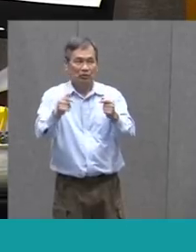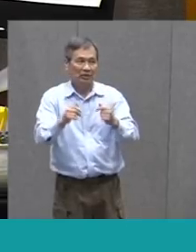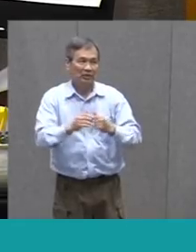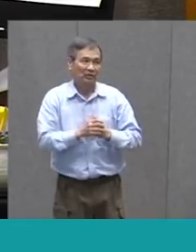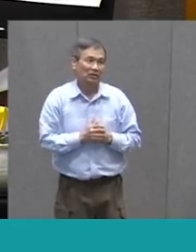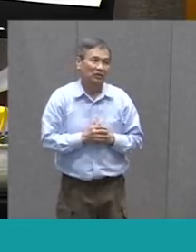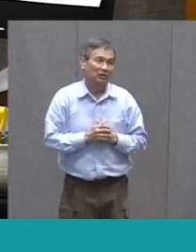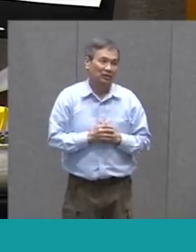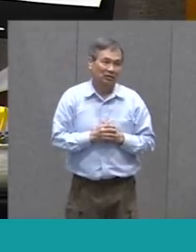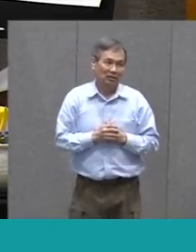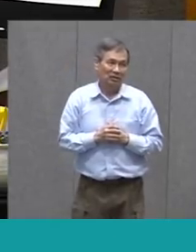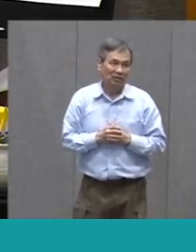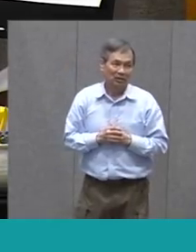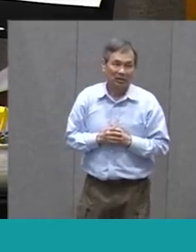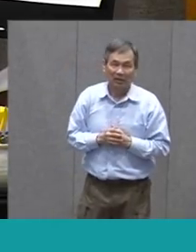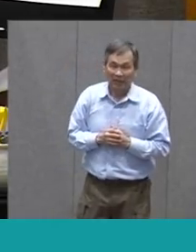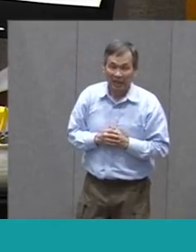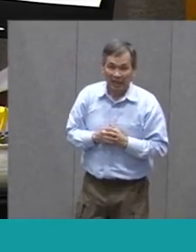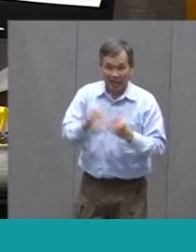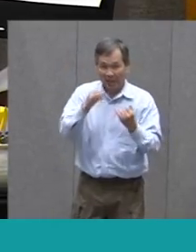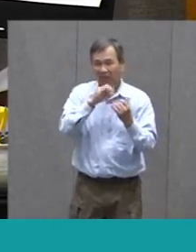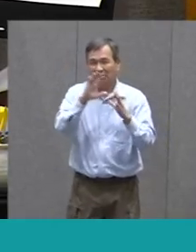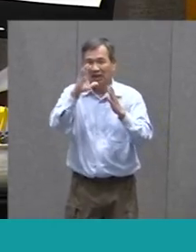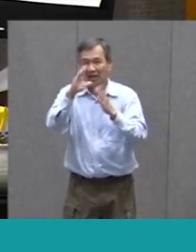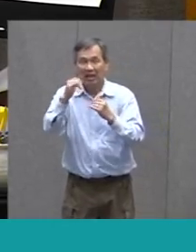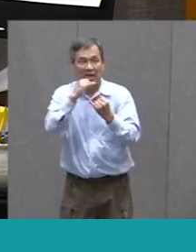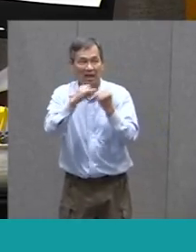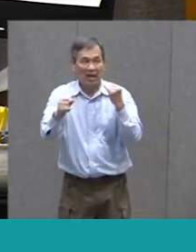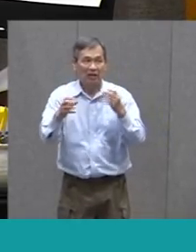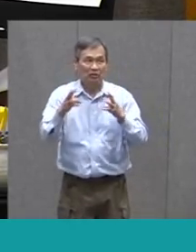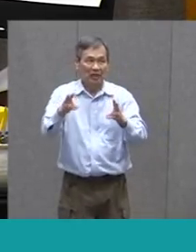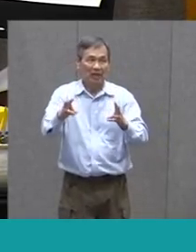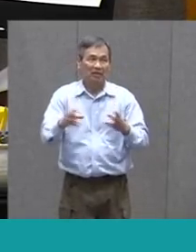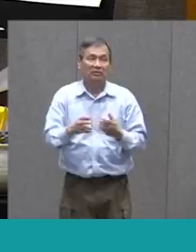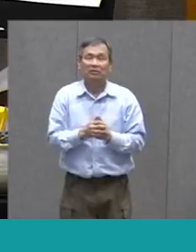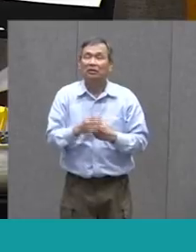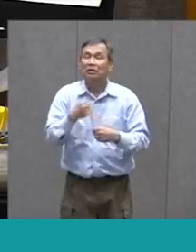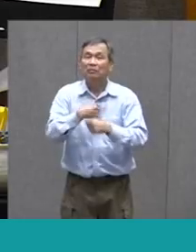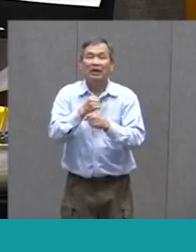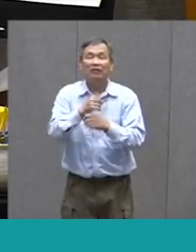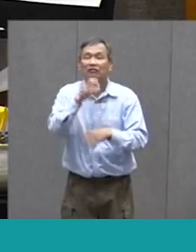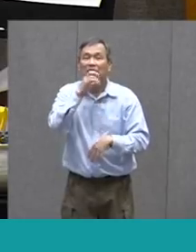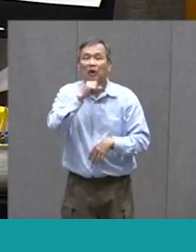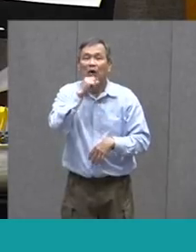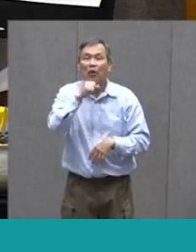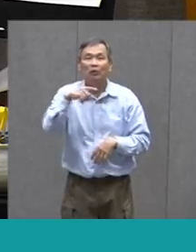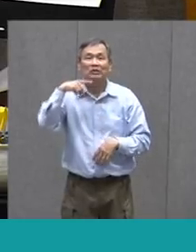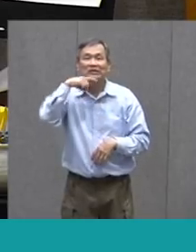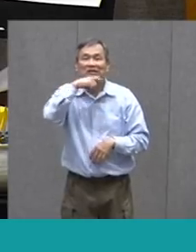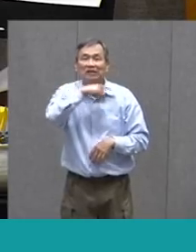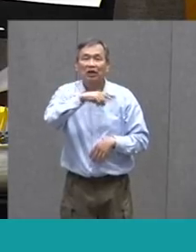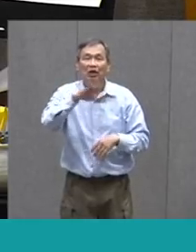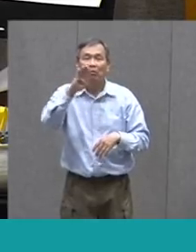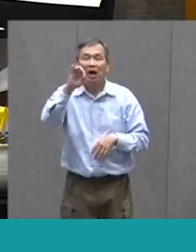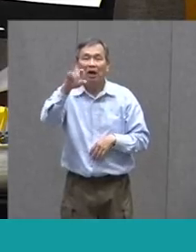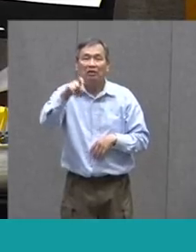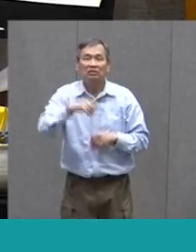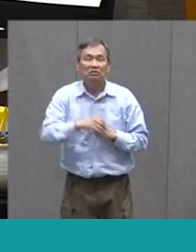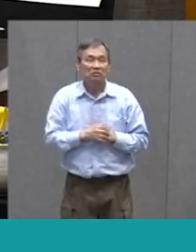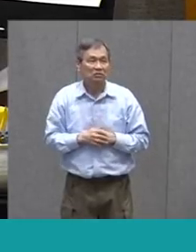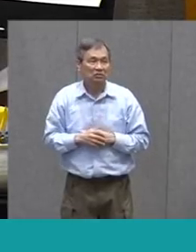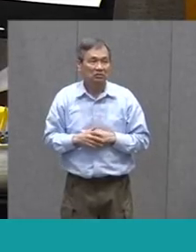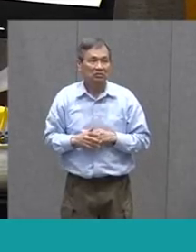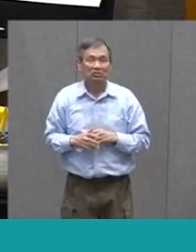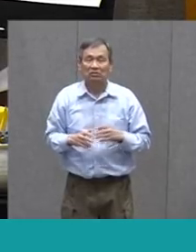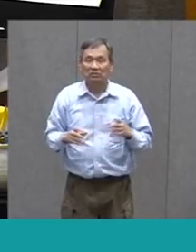And The Last Way Would Be To Make It Out Of An Old Cereal Box Open It Up So It